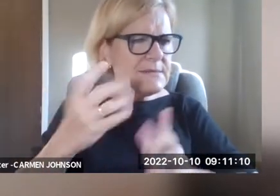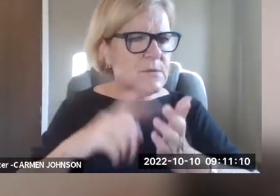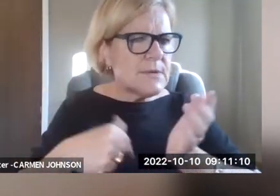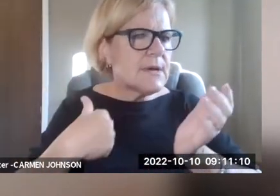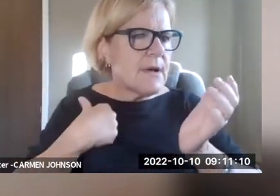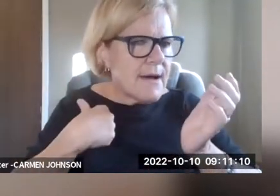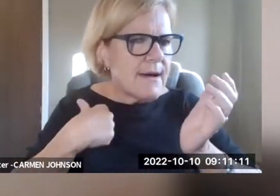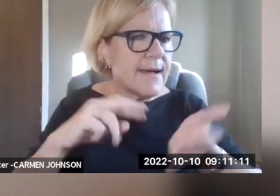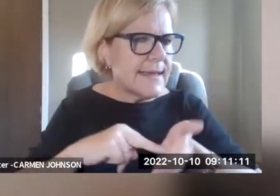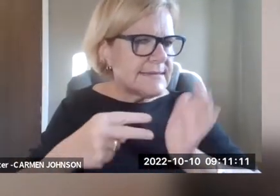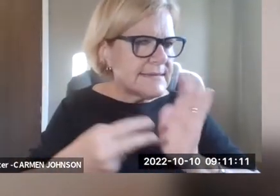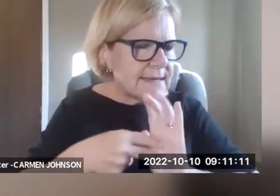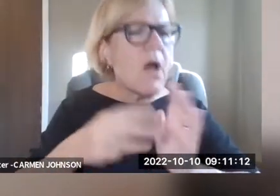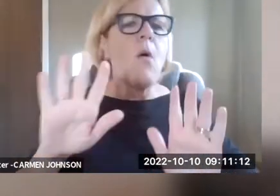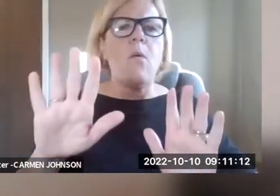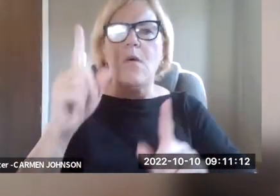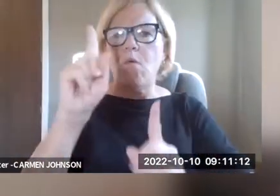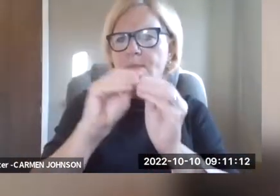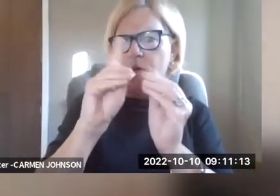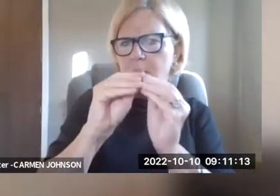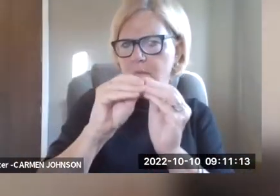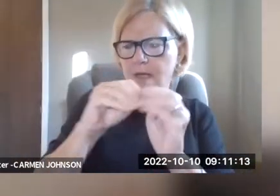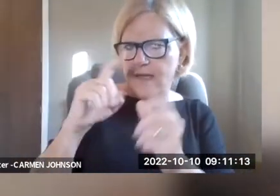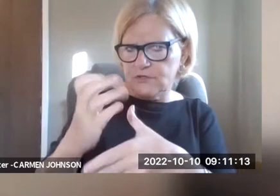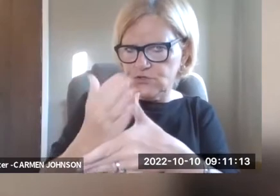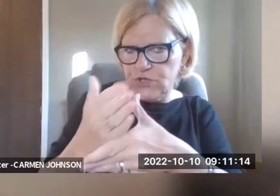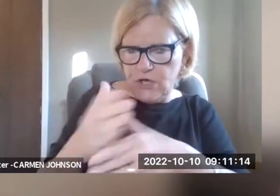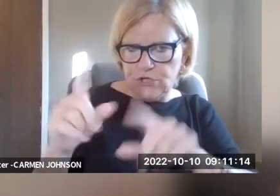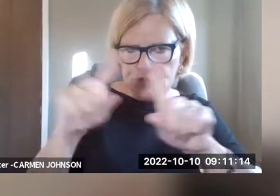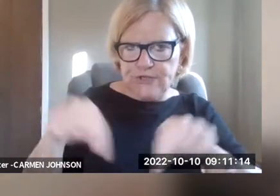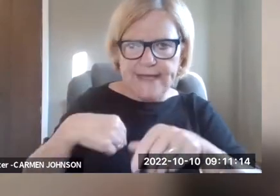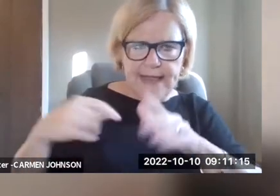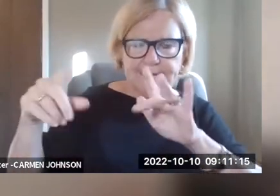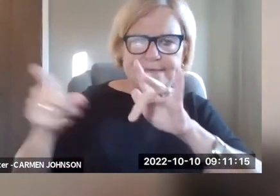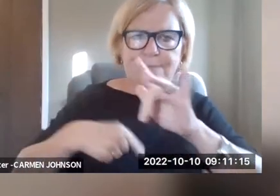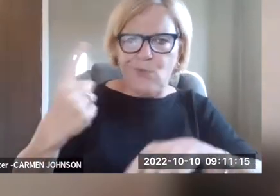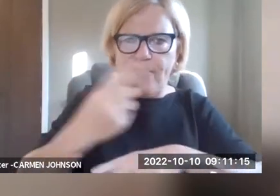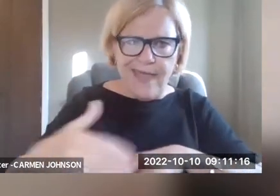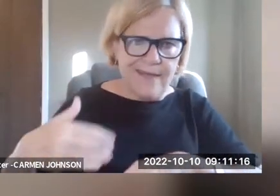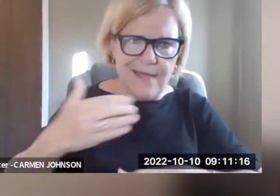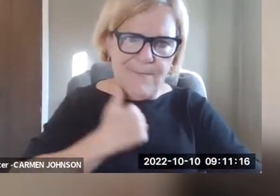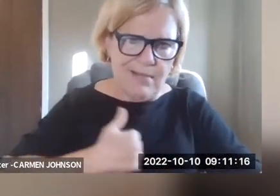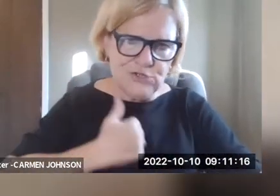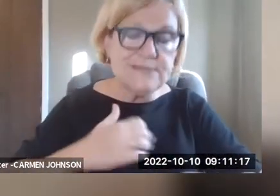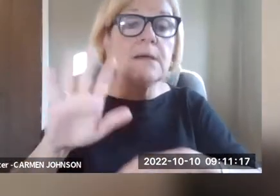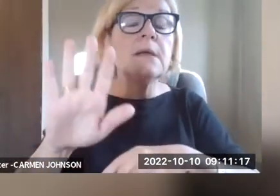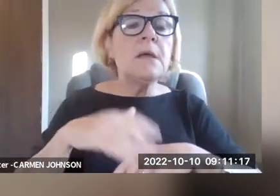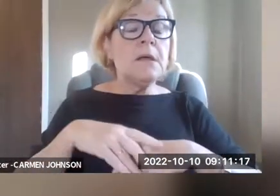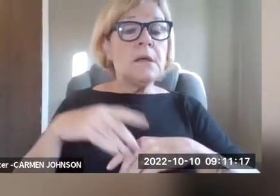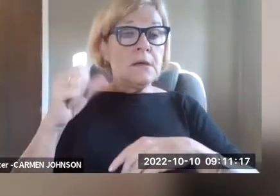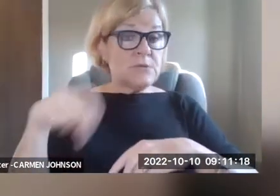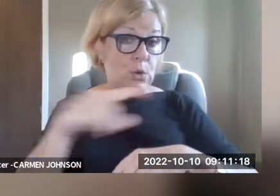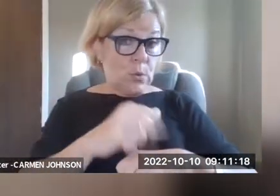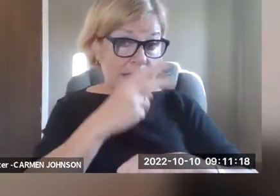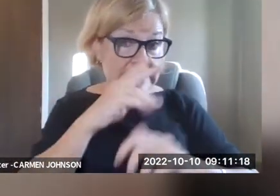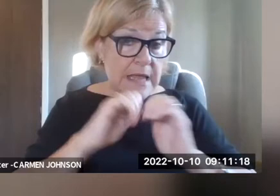the, the major issues. Um, so I think that's what I intended to go. Oh yes. One more